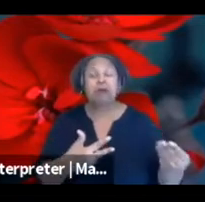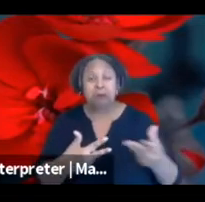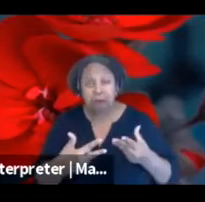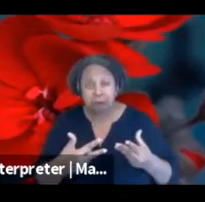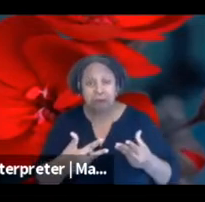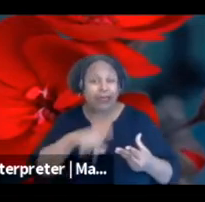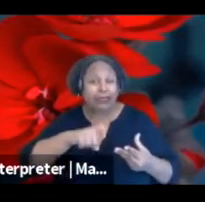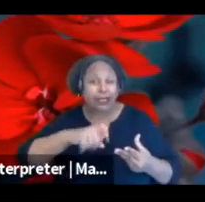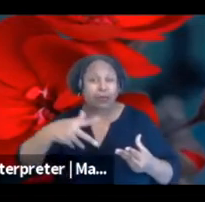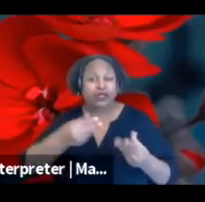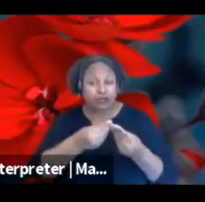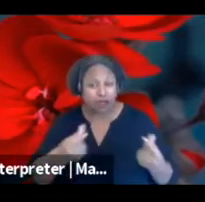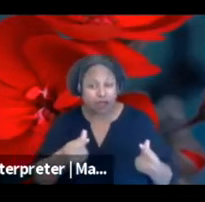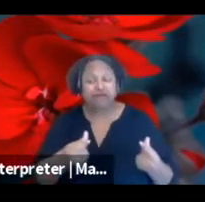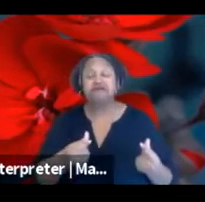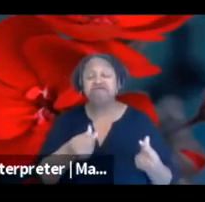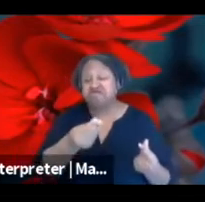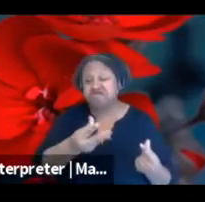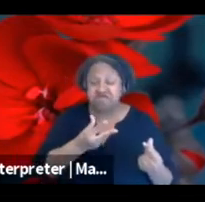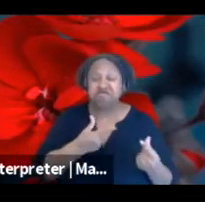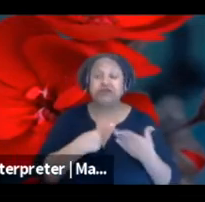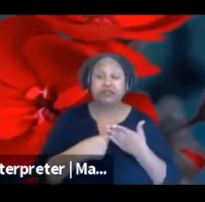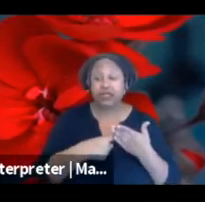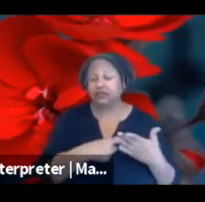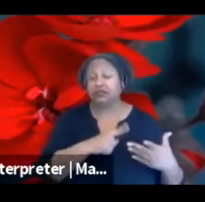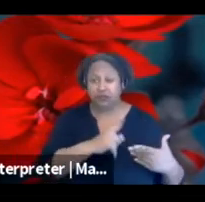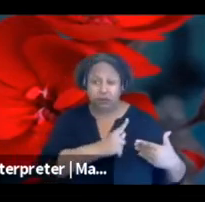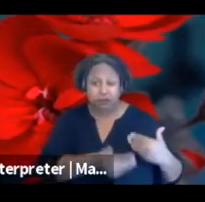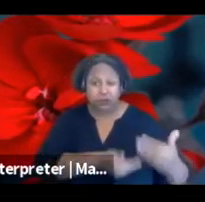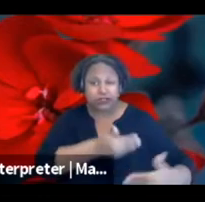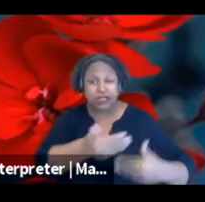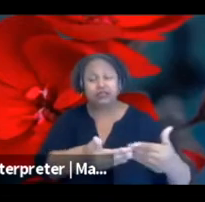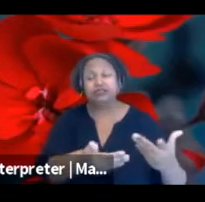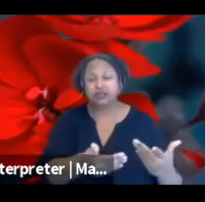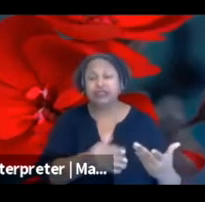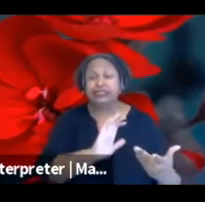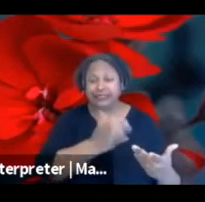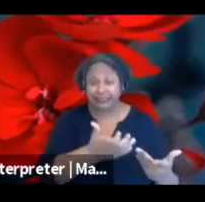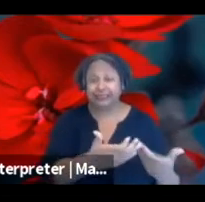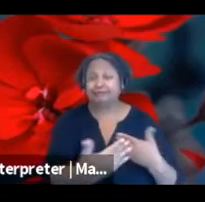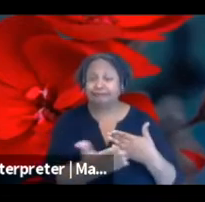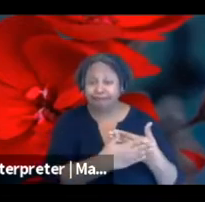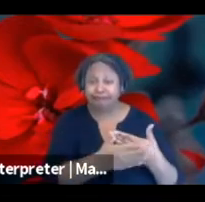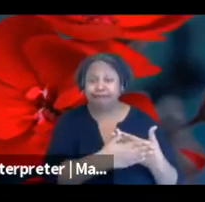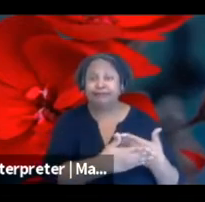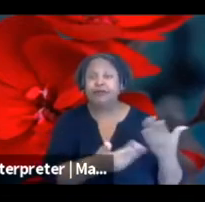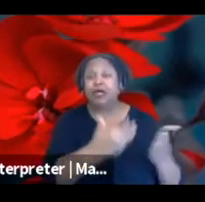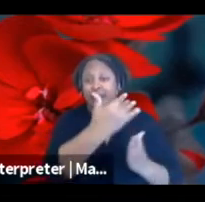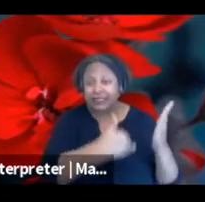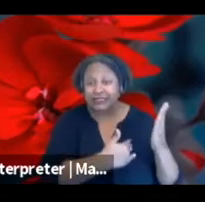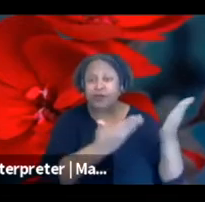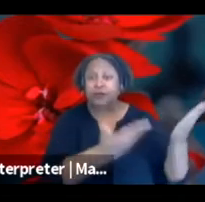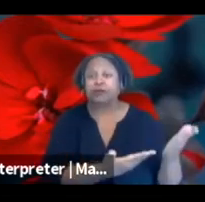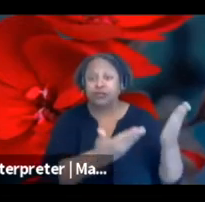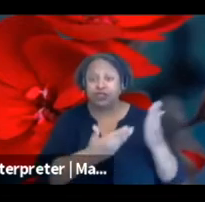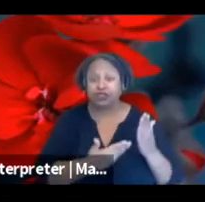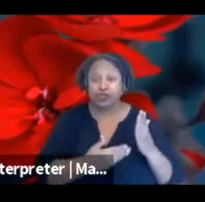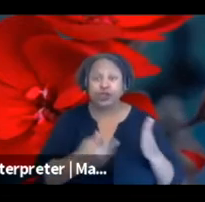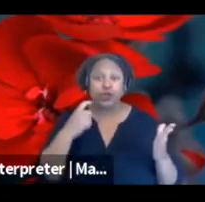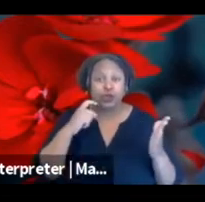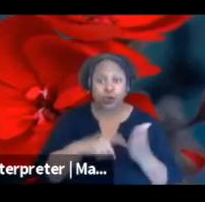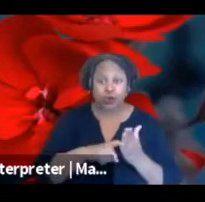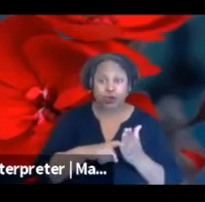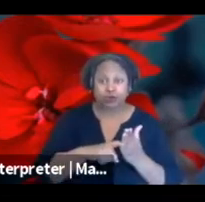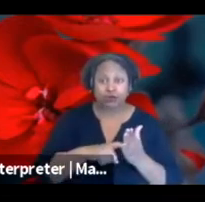And that process were a series of recommendations came out of that process. And what you're seeing on the screen right now